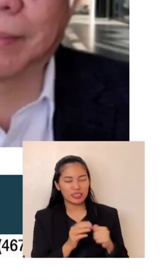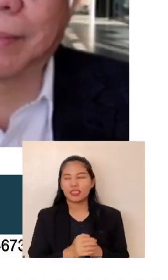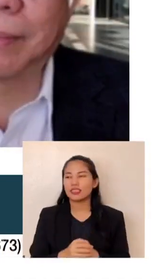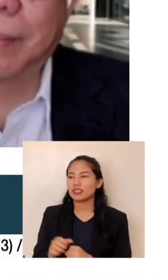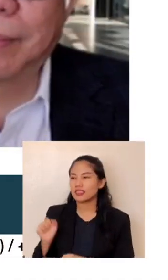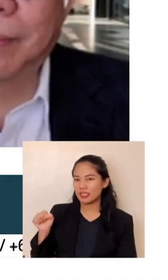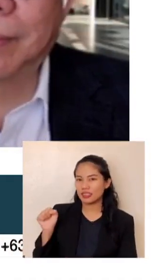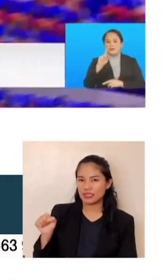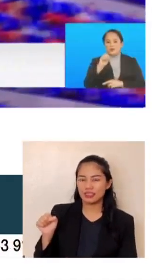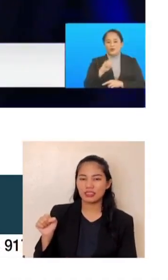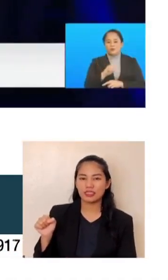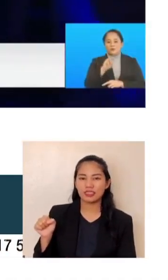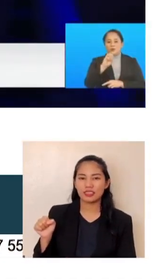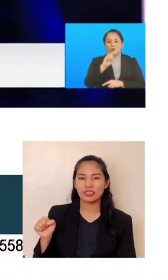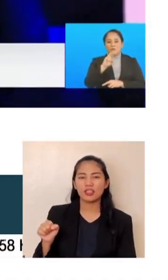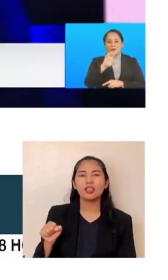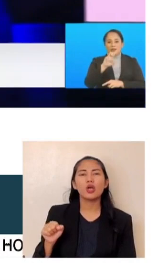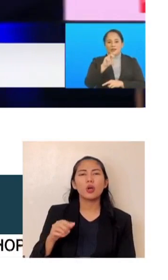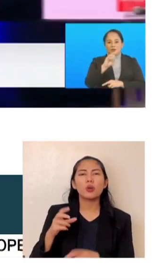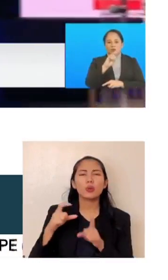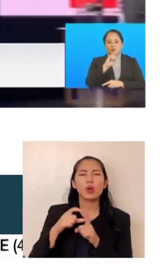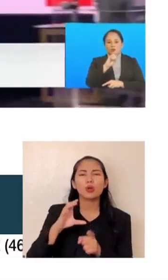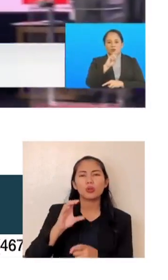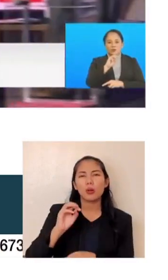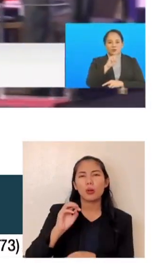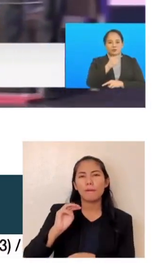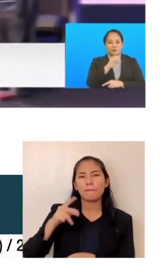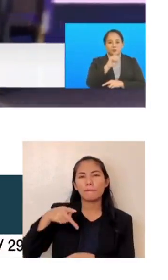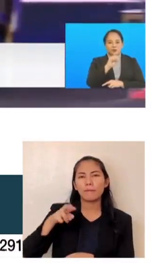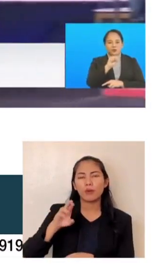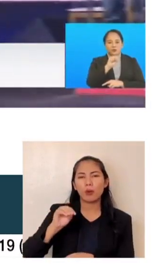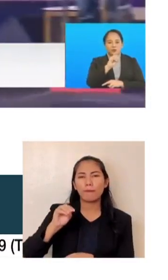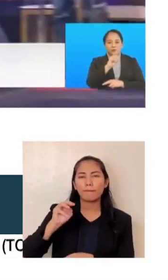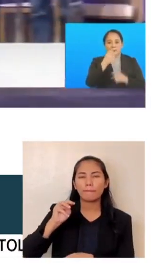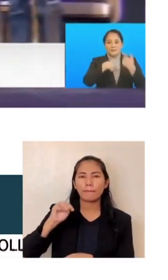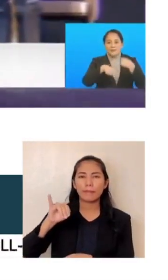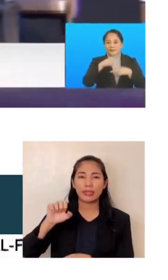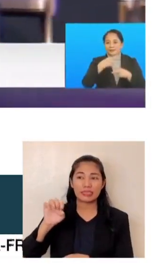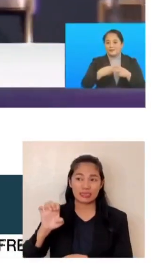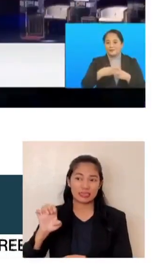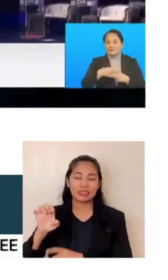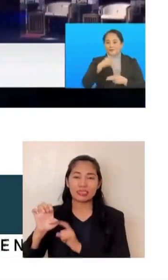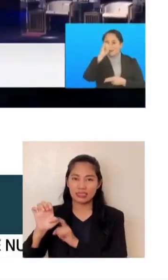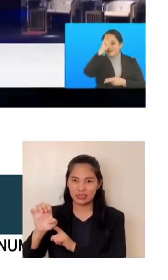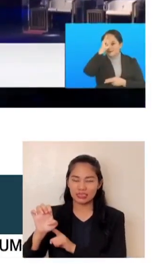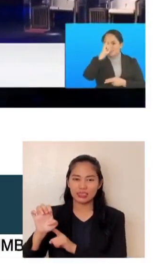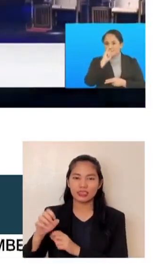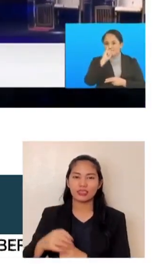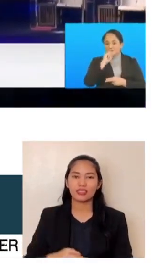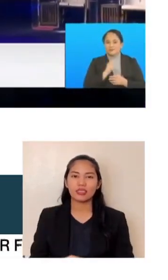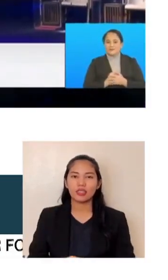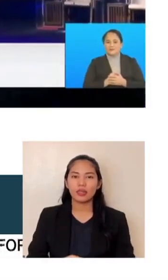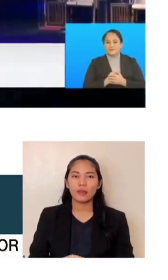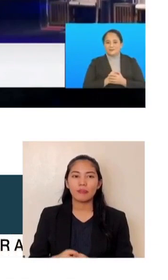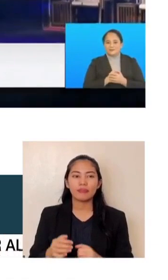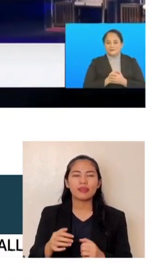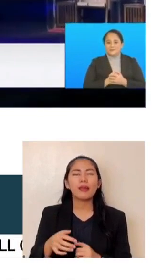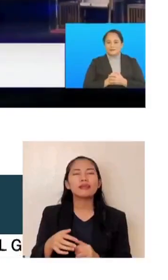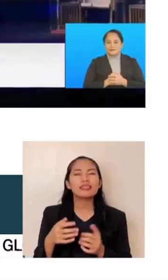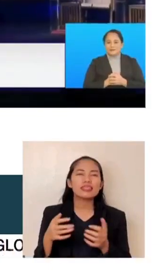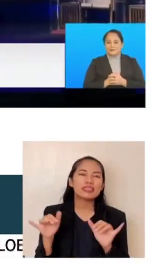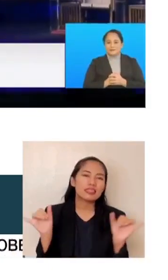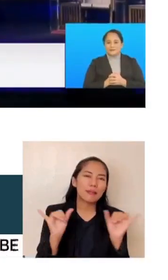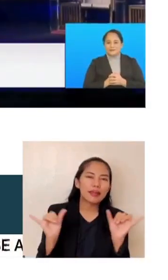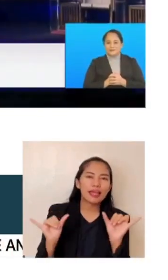me, it's a compromising position. Nothing is foul, and anything can